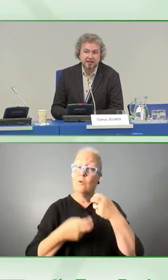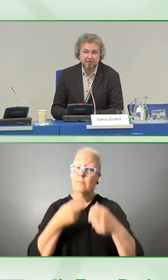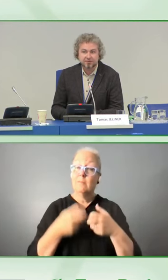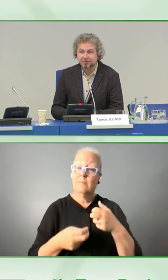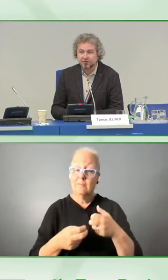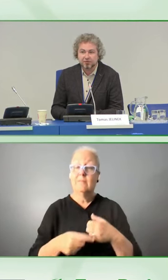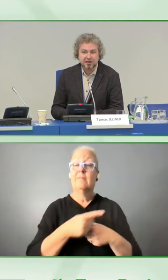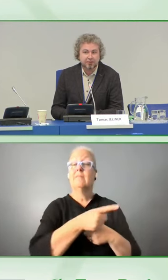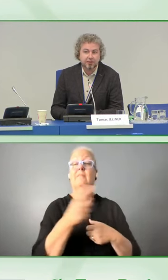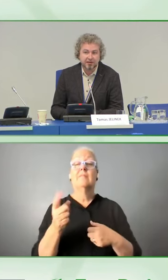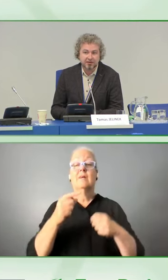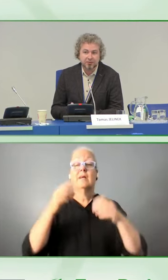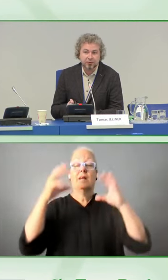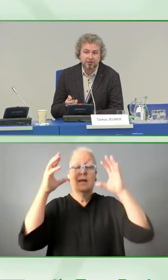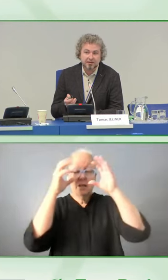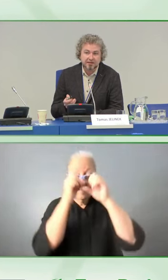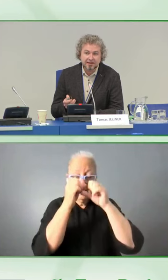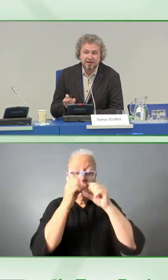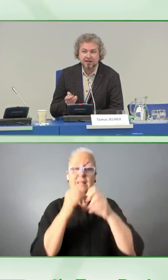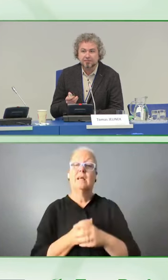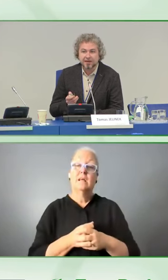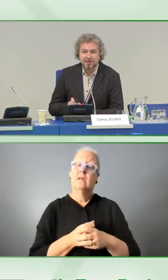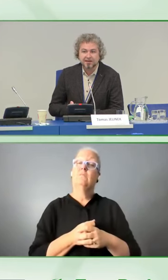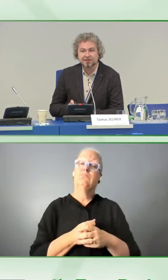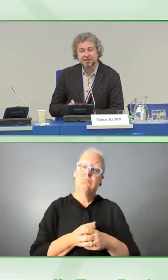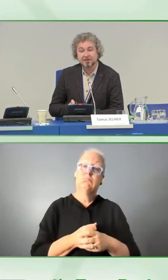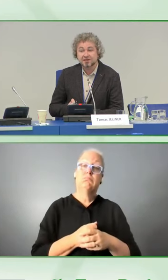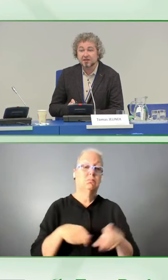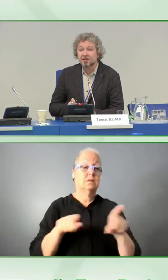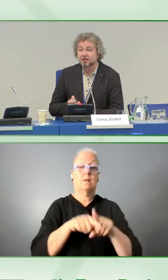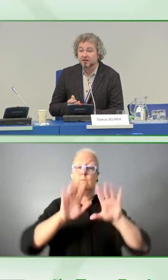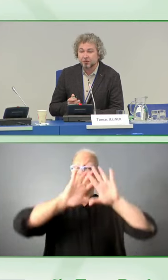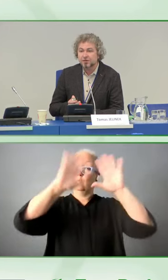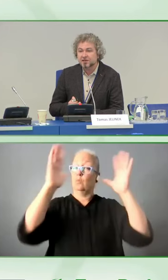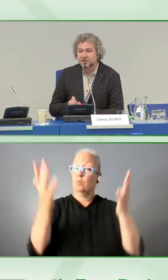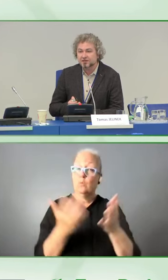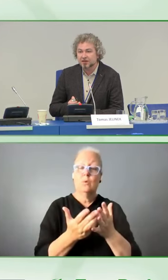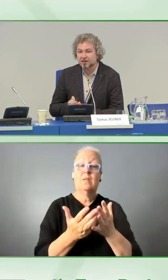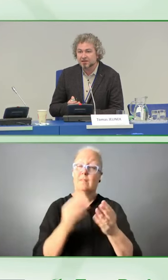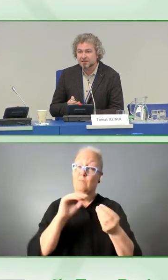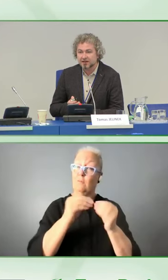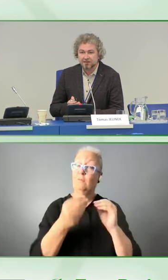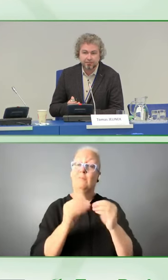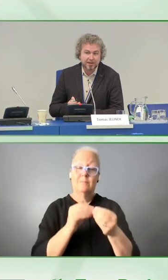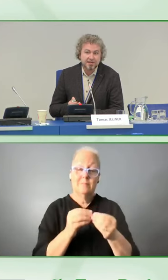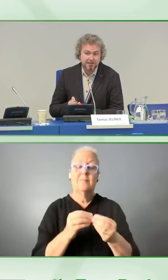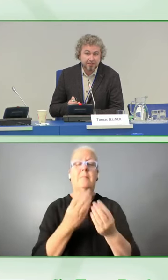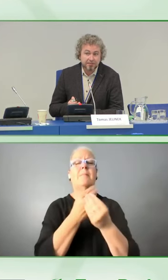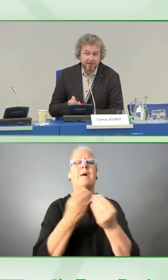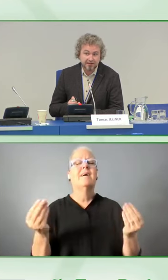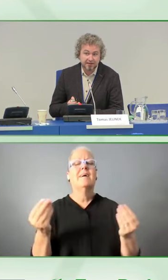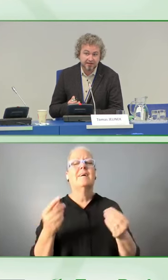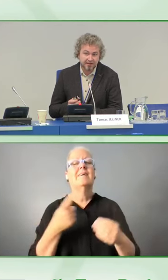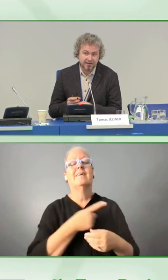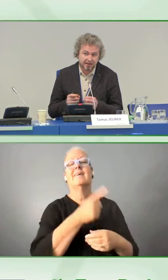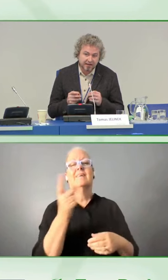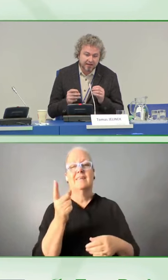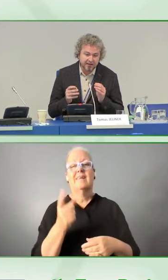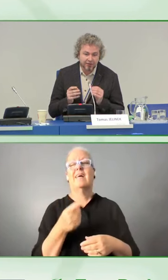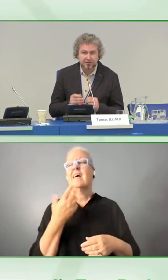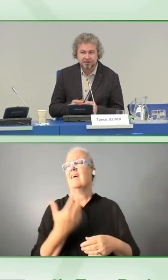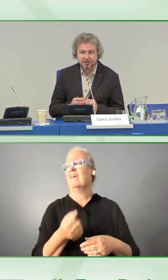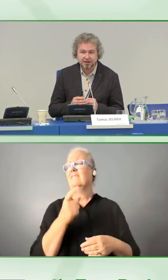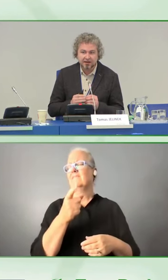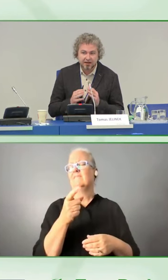is dealing with almost everywhere in the world. In many countries, they are using just a plastic template and they